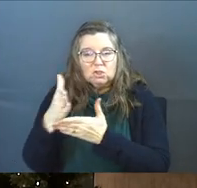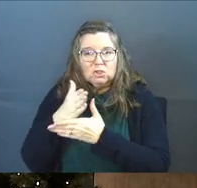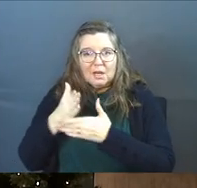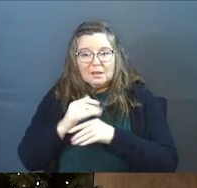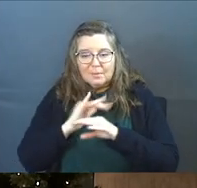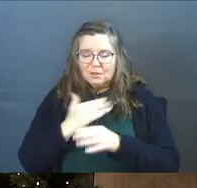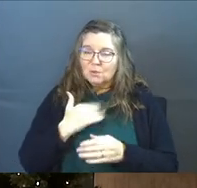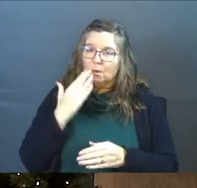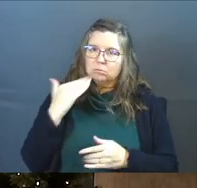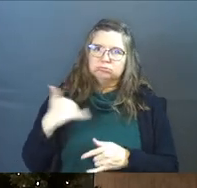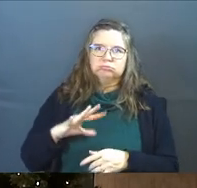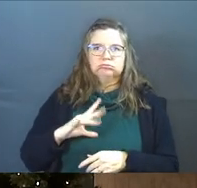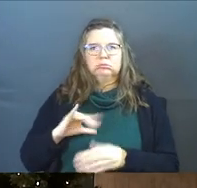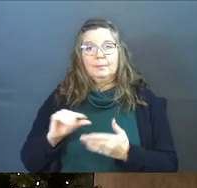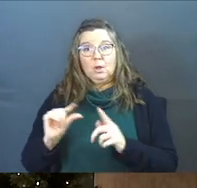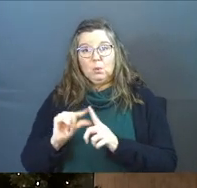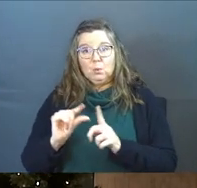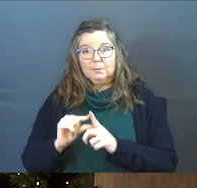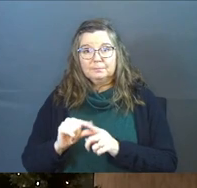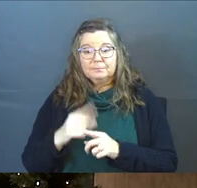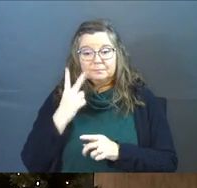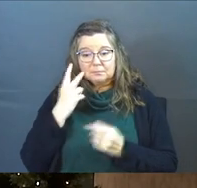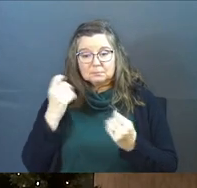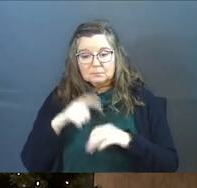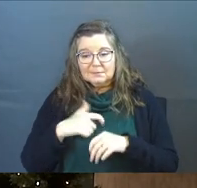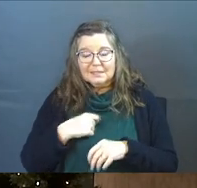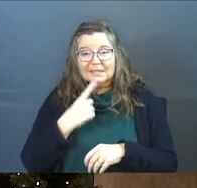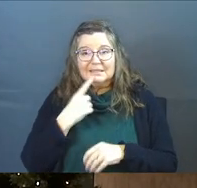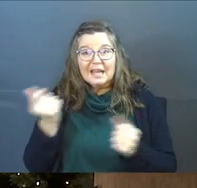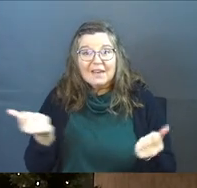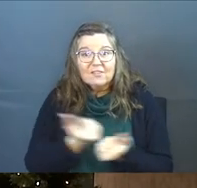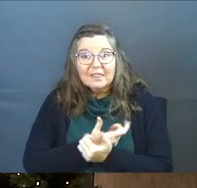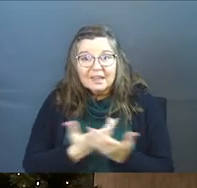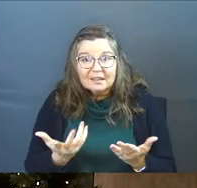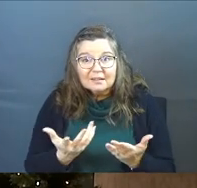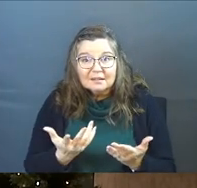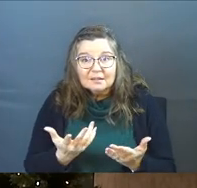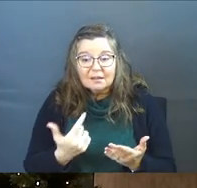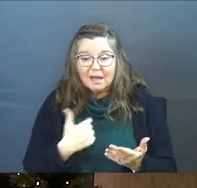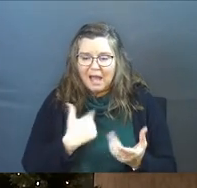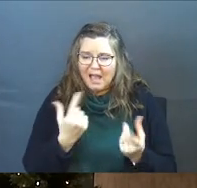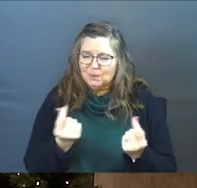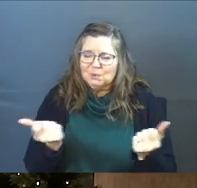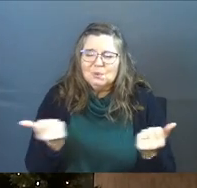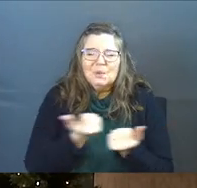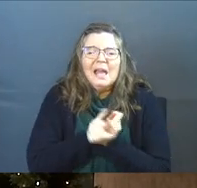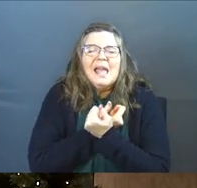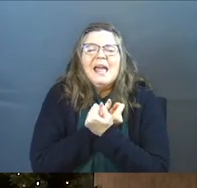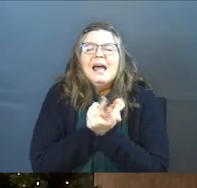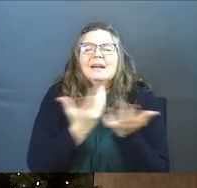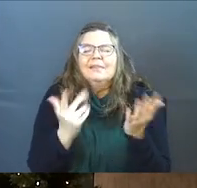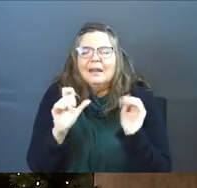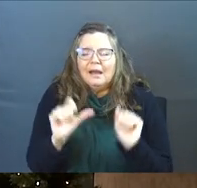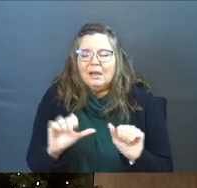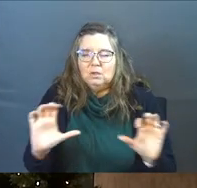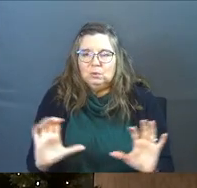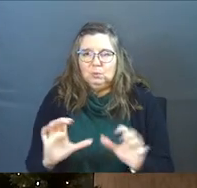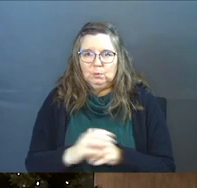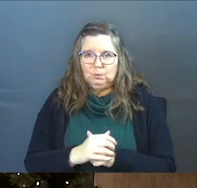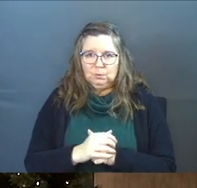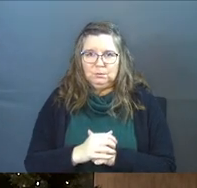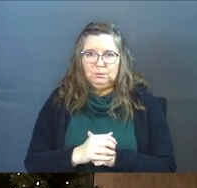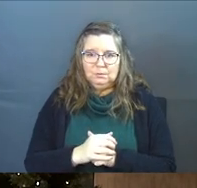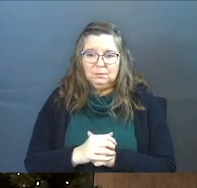blessings. You know what's so refreshing about those words right there? You see how many times he says everything? I'll do anything that I can do